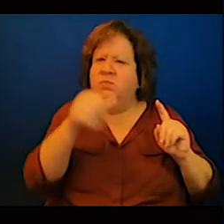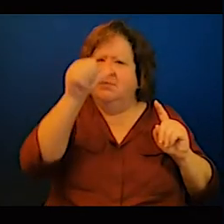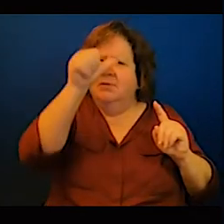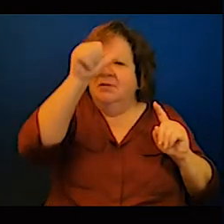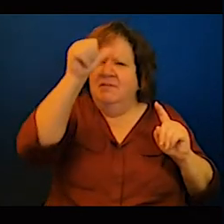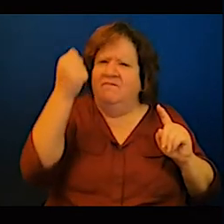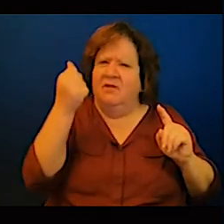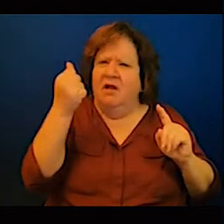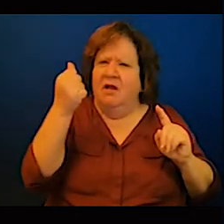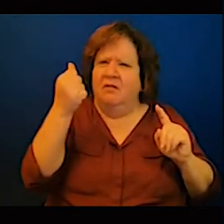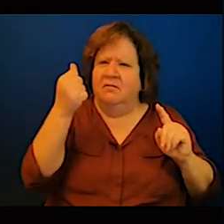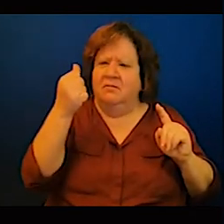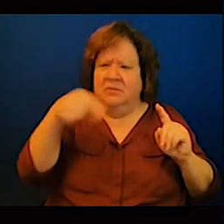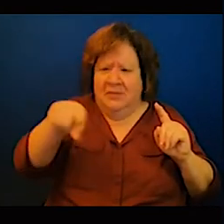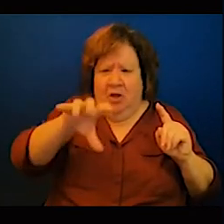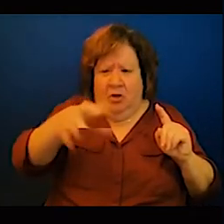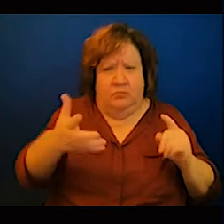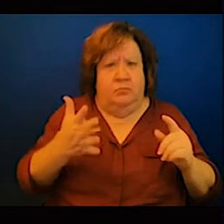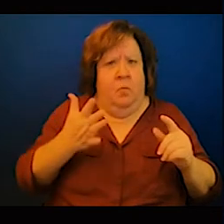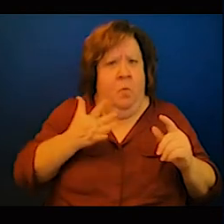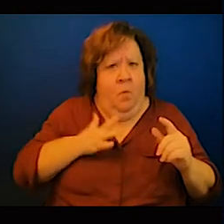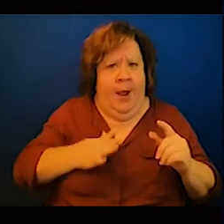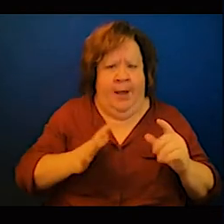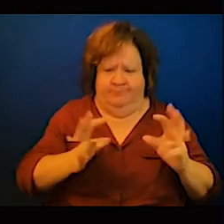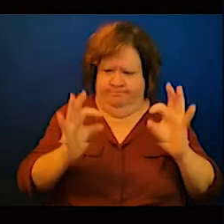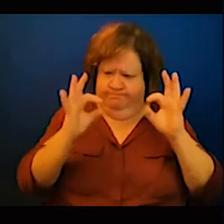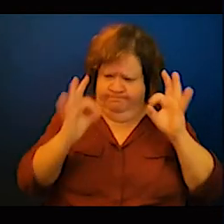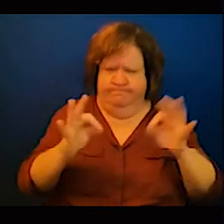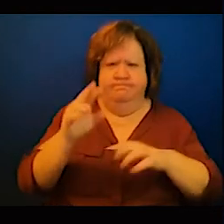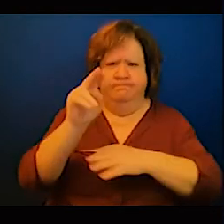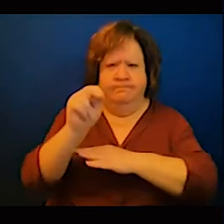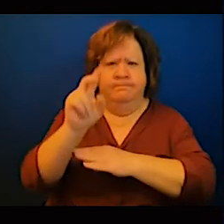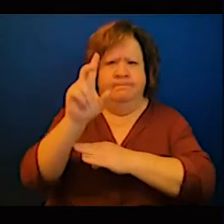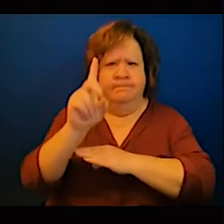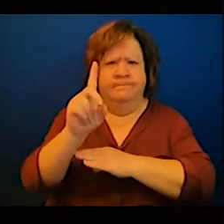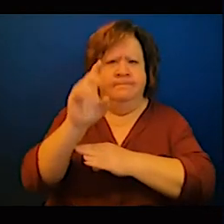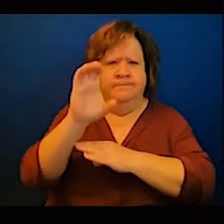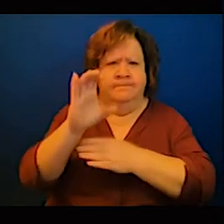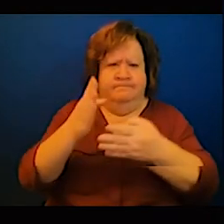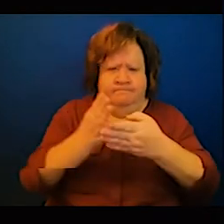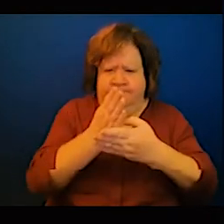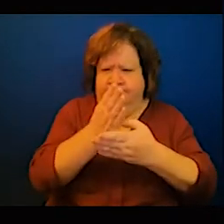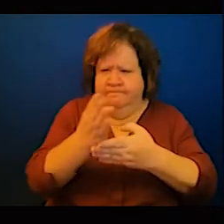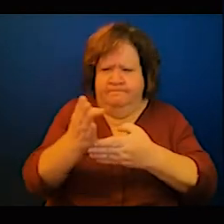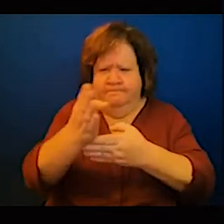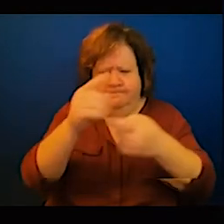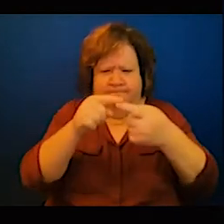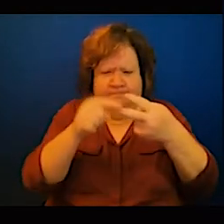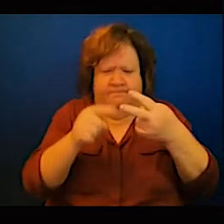data and everything that is one so number two